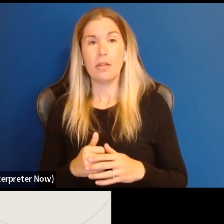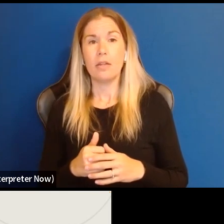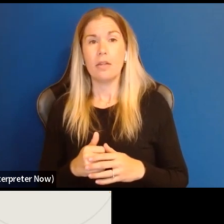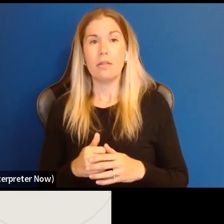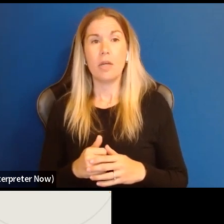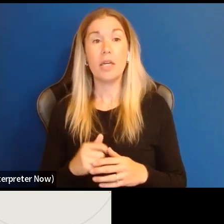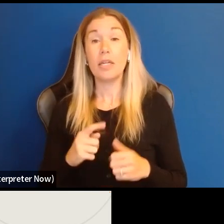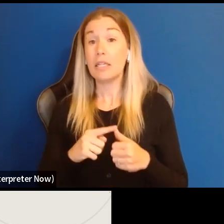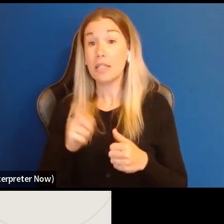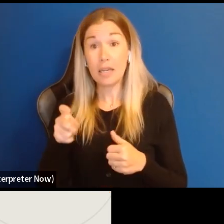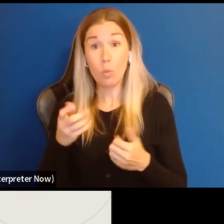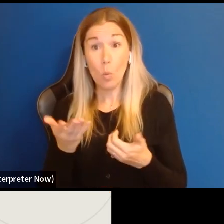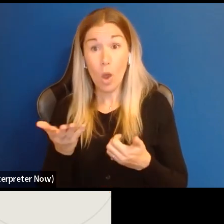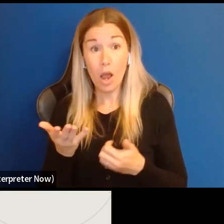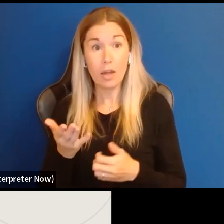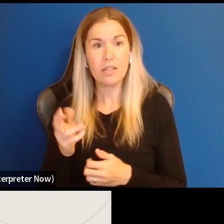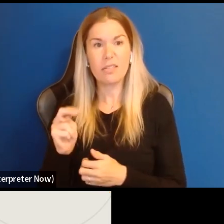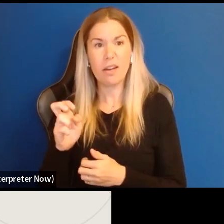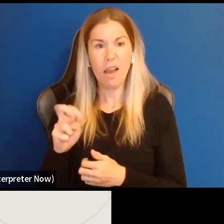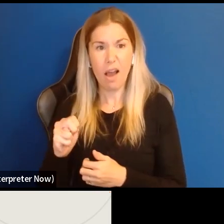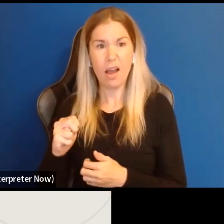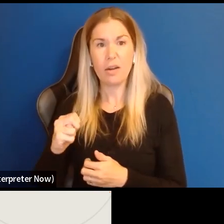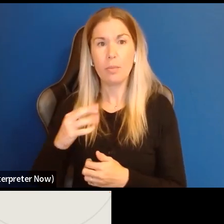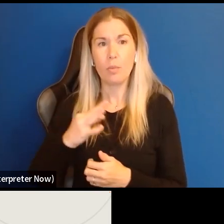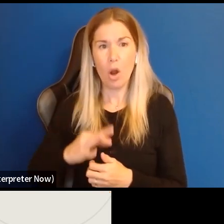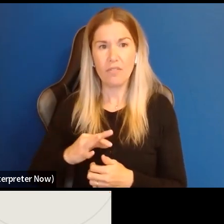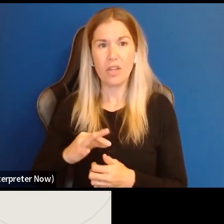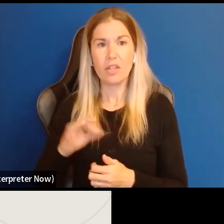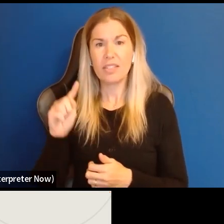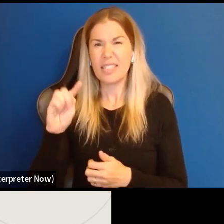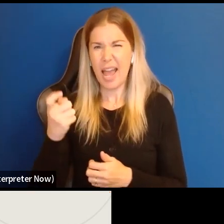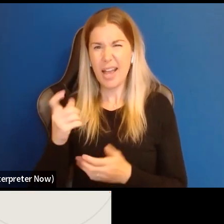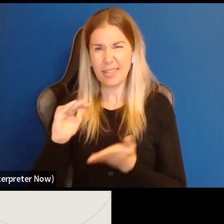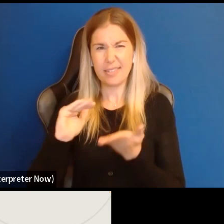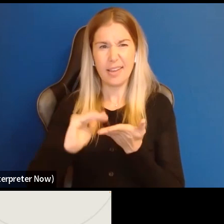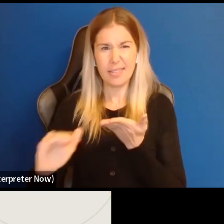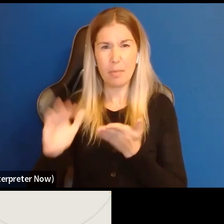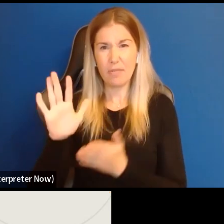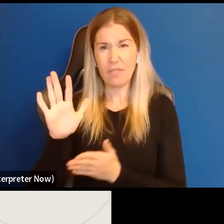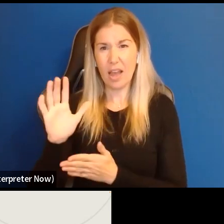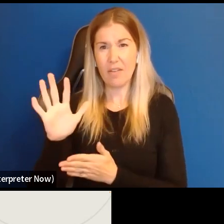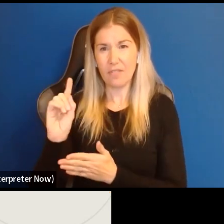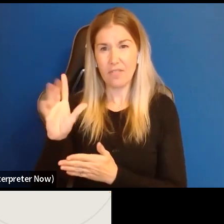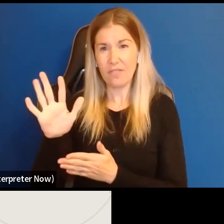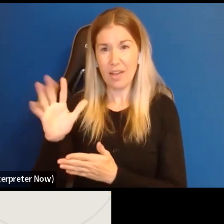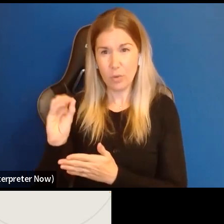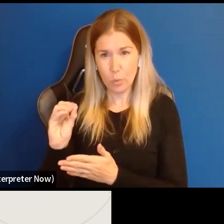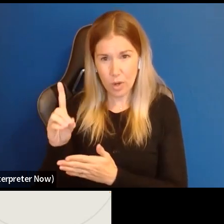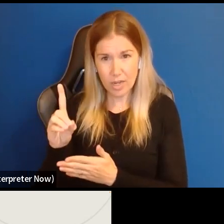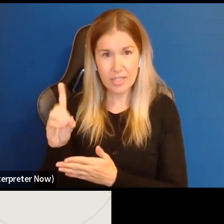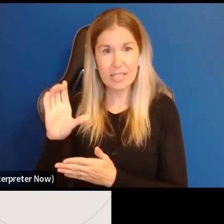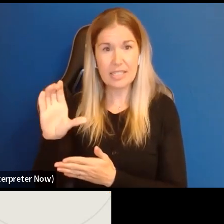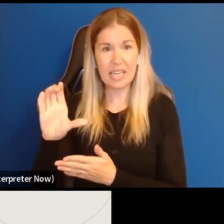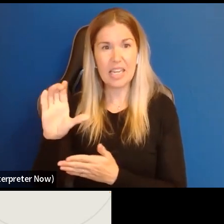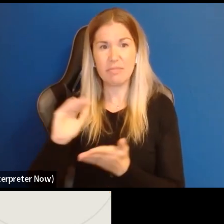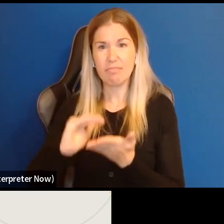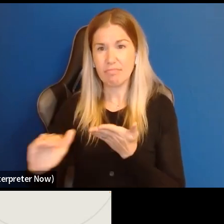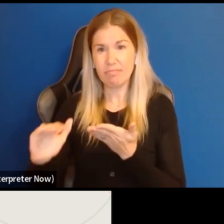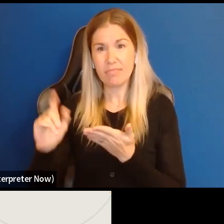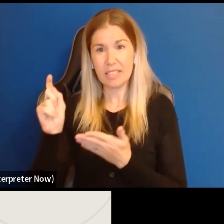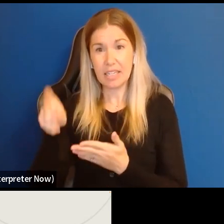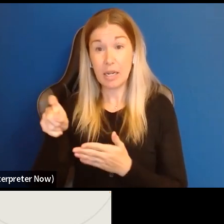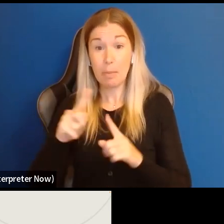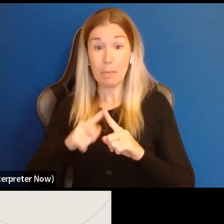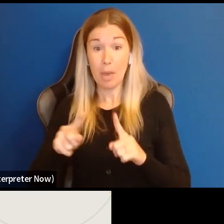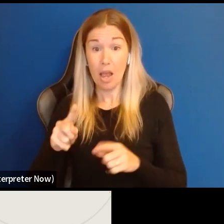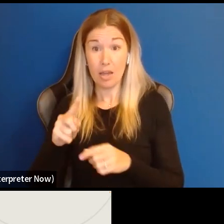nonprofit tax exempt 501c3 status to apply. But federally recognized tribes and tribal communities are